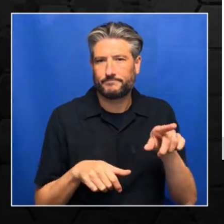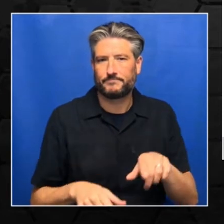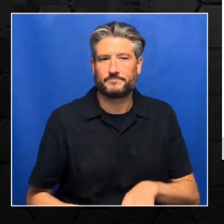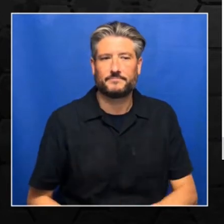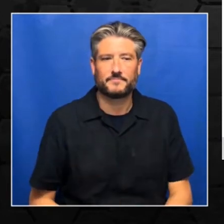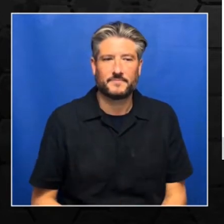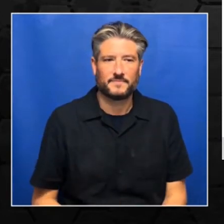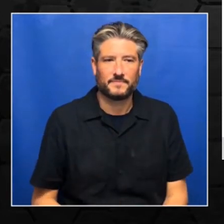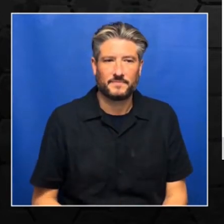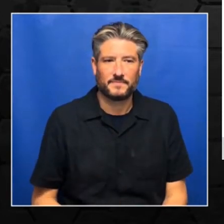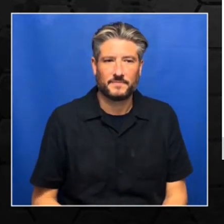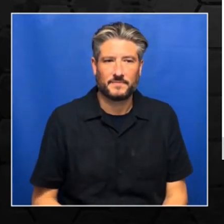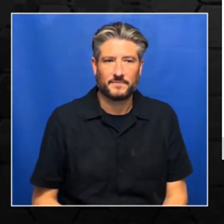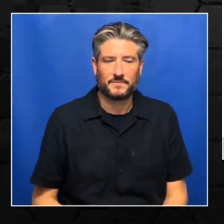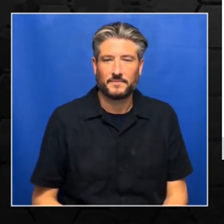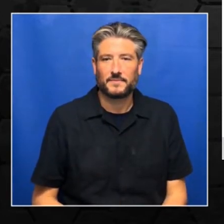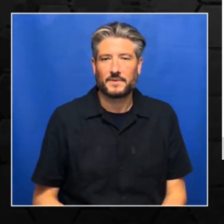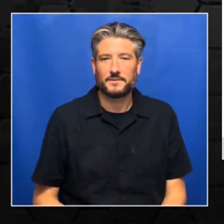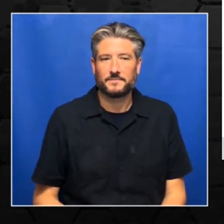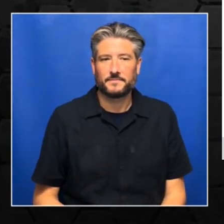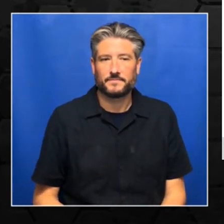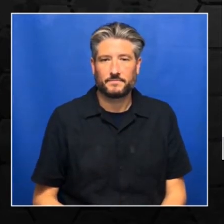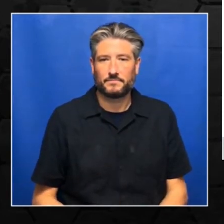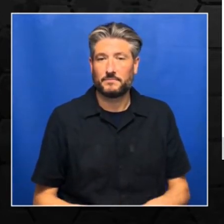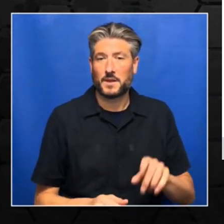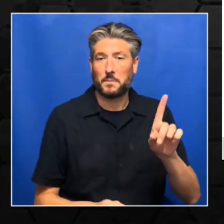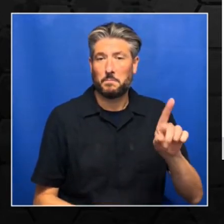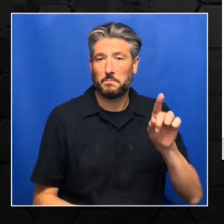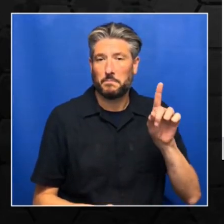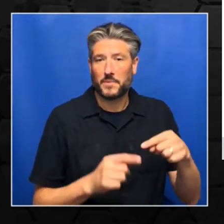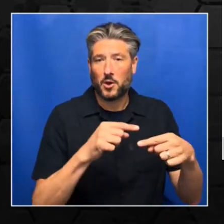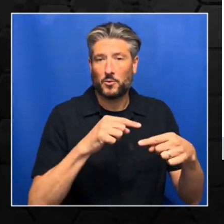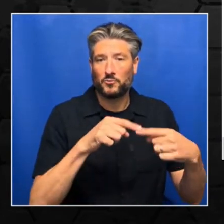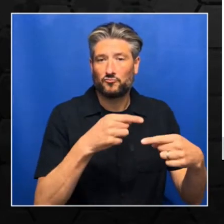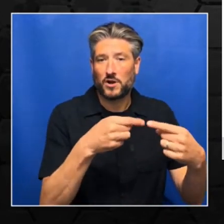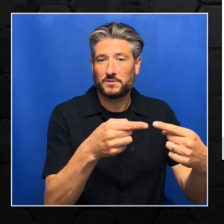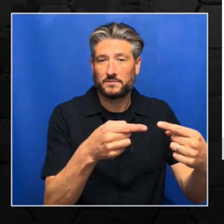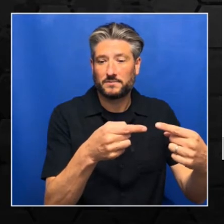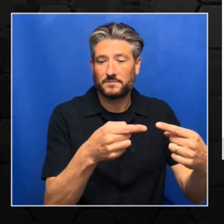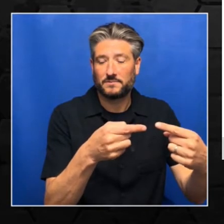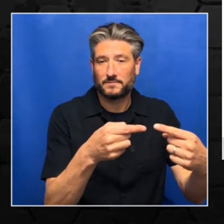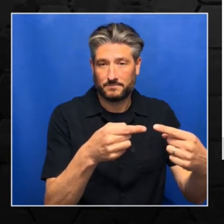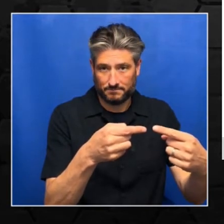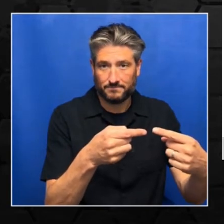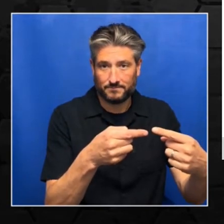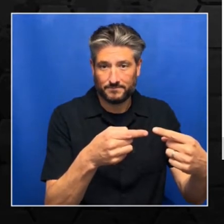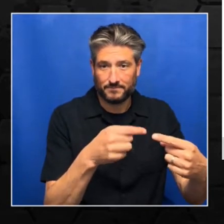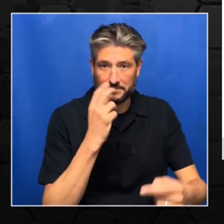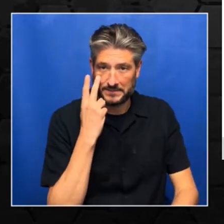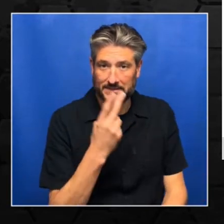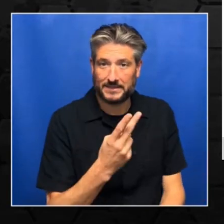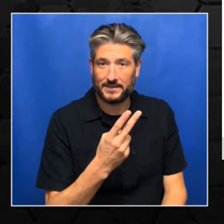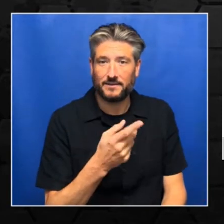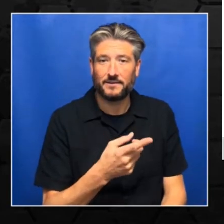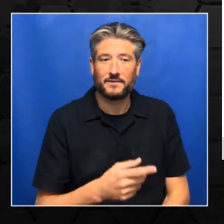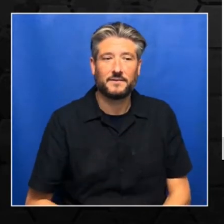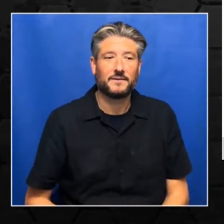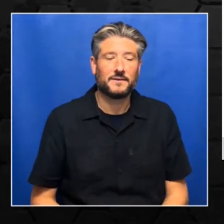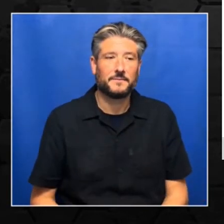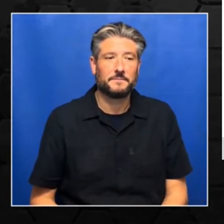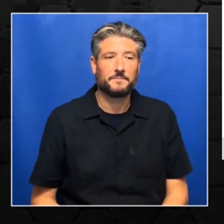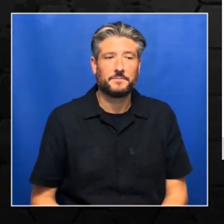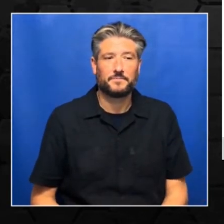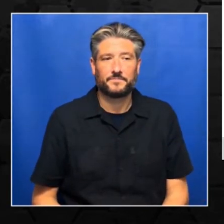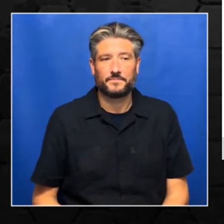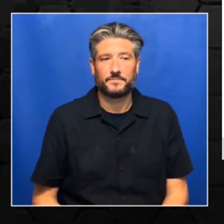And then you can just run the code. And it will run. You can run from here, but as I said, you should